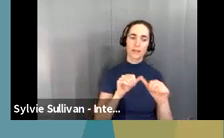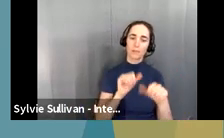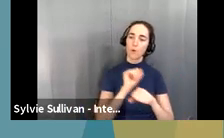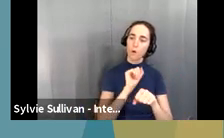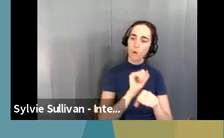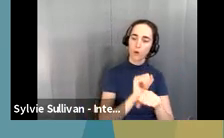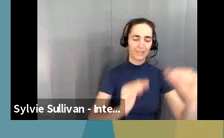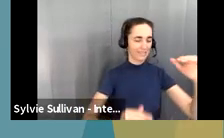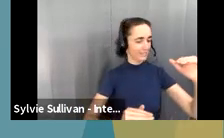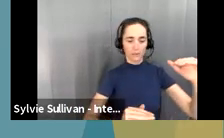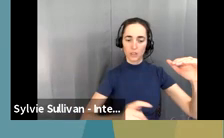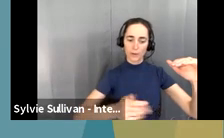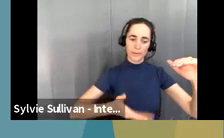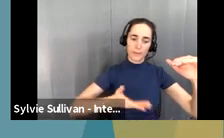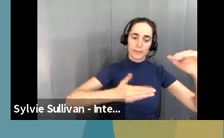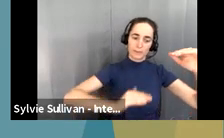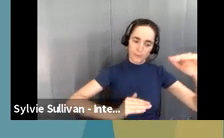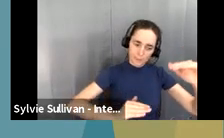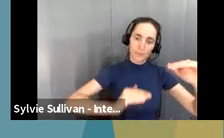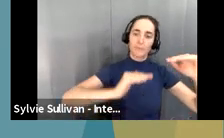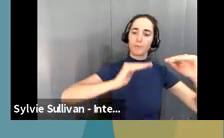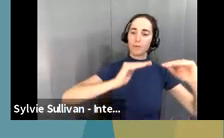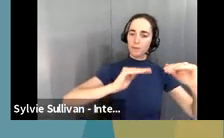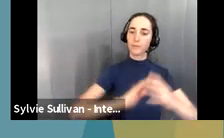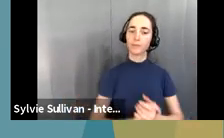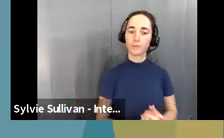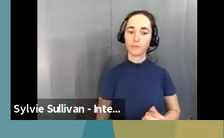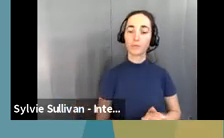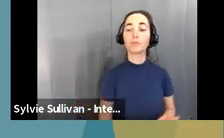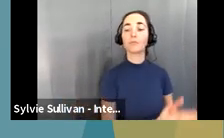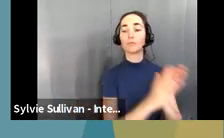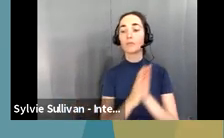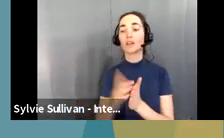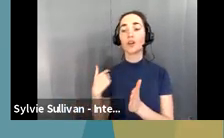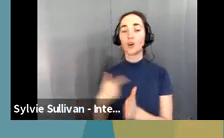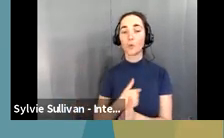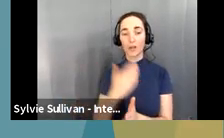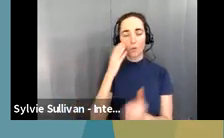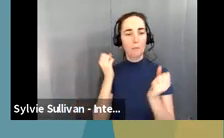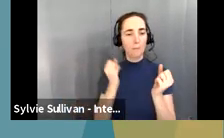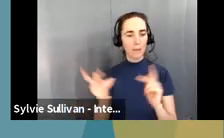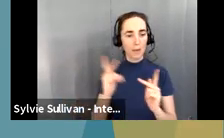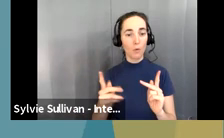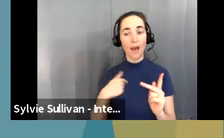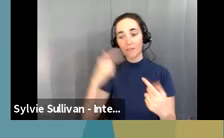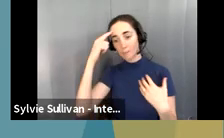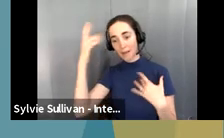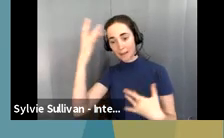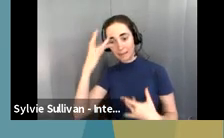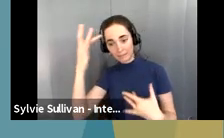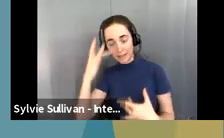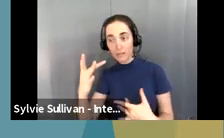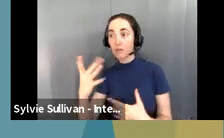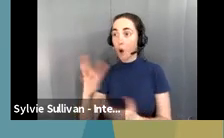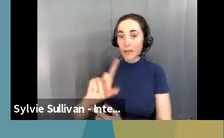decreasing those things. Um, we do know that many people with mental illness, whether it's or undiagnosed, face